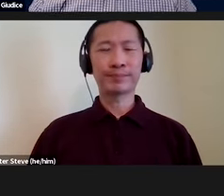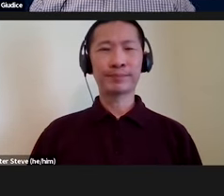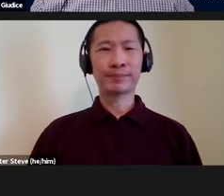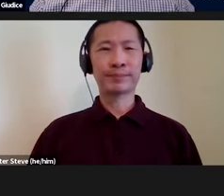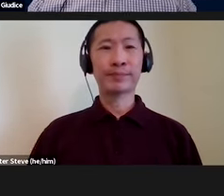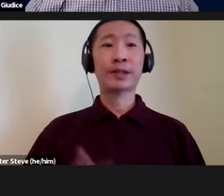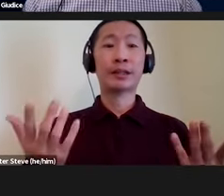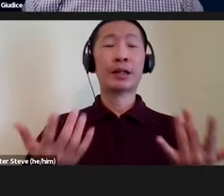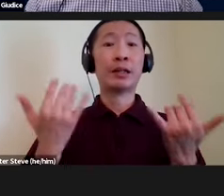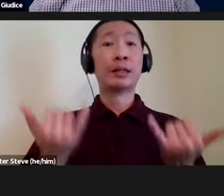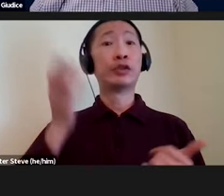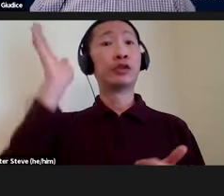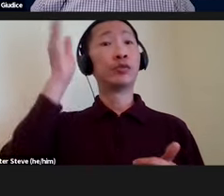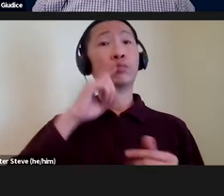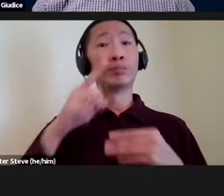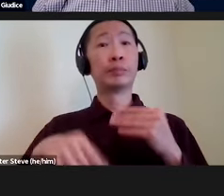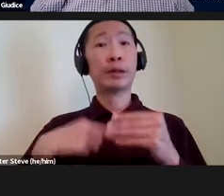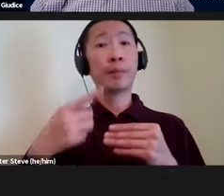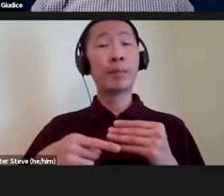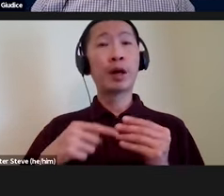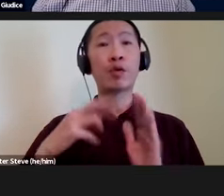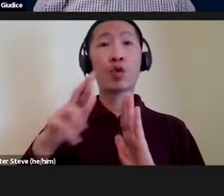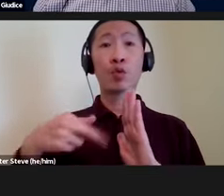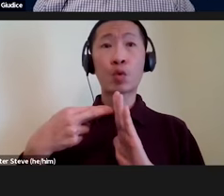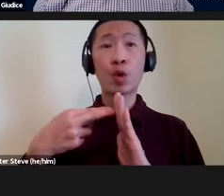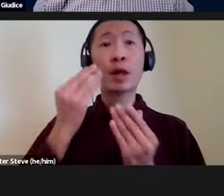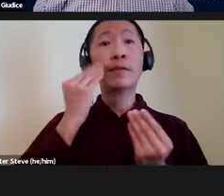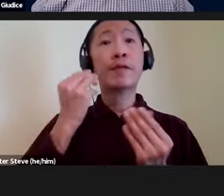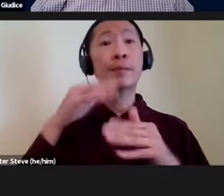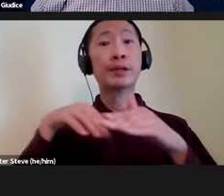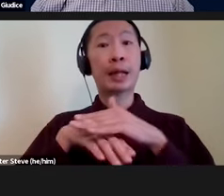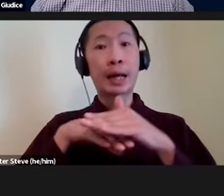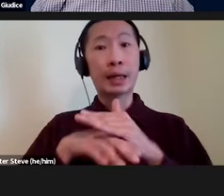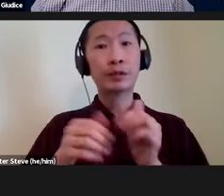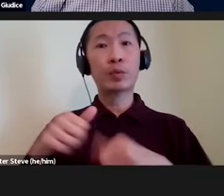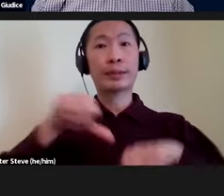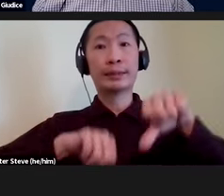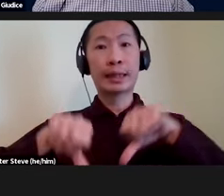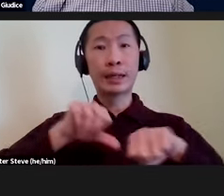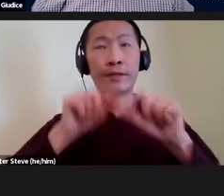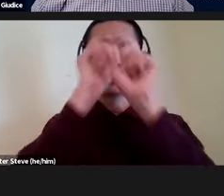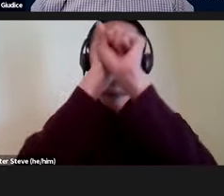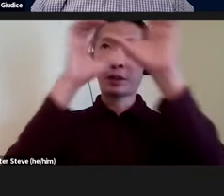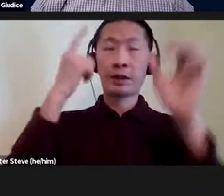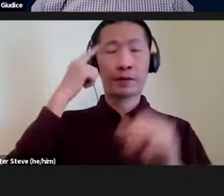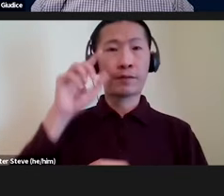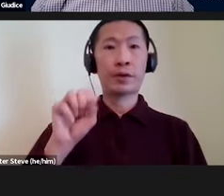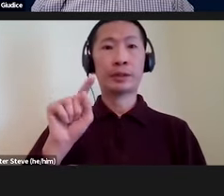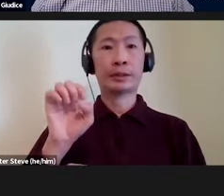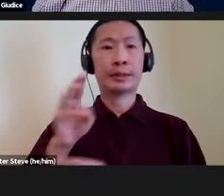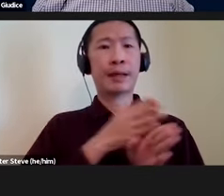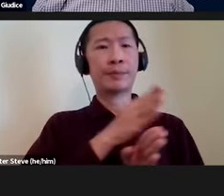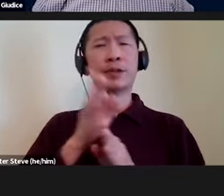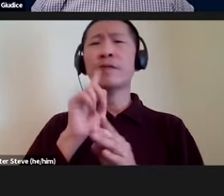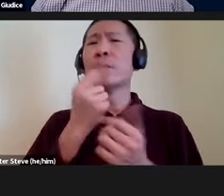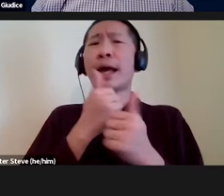So this talk is about the role of information access in scientific visualizations for STEM disciplines, and really